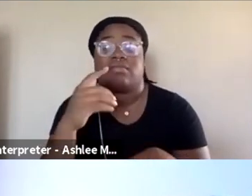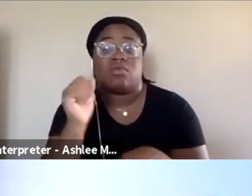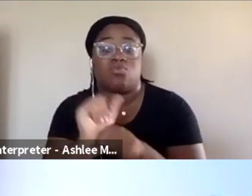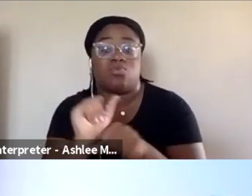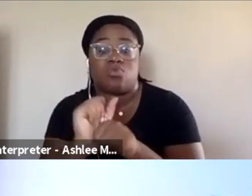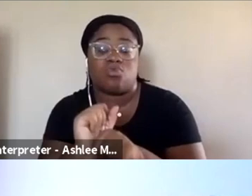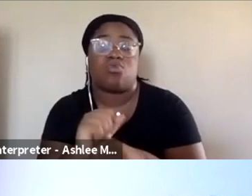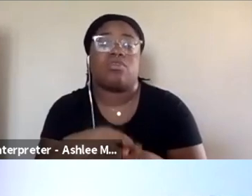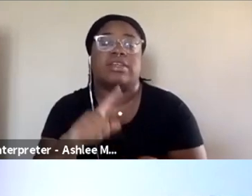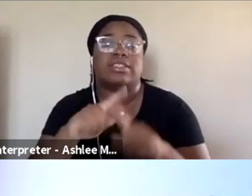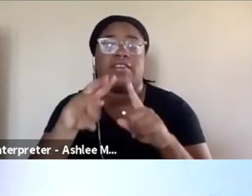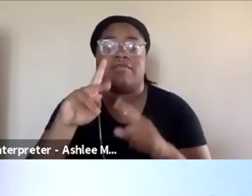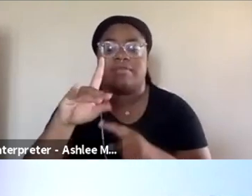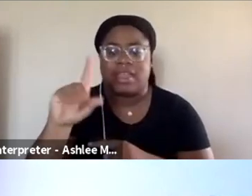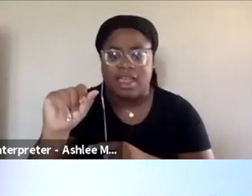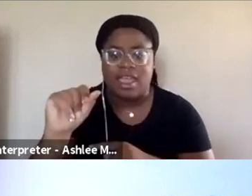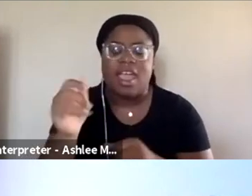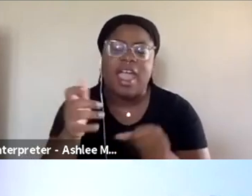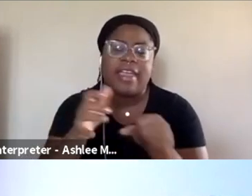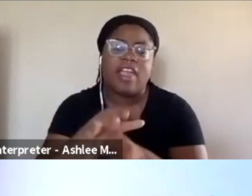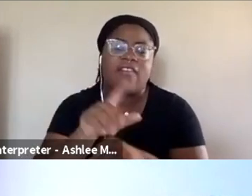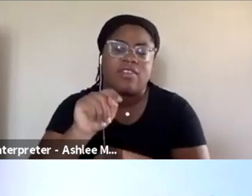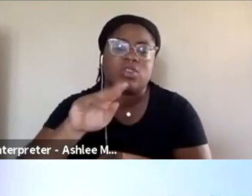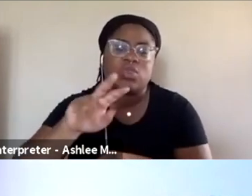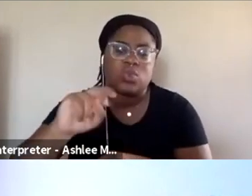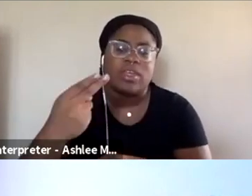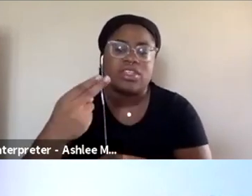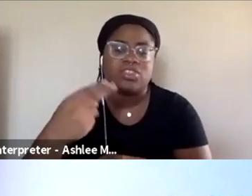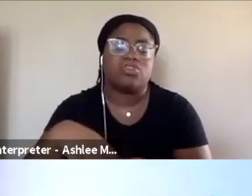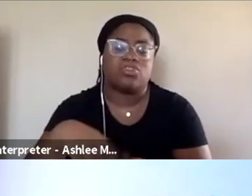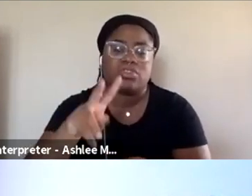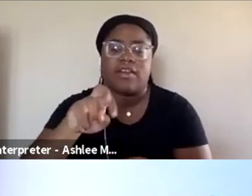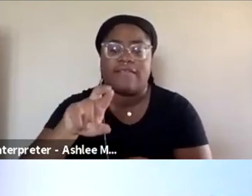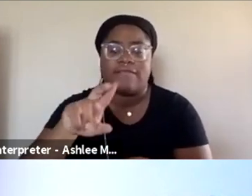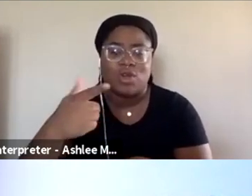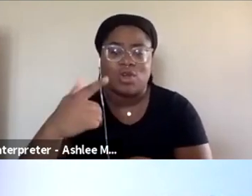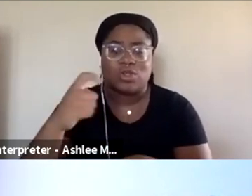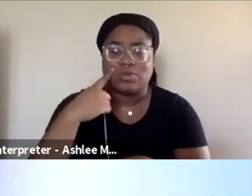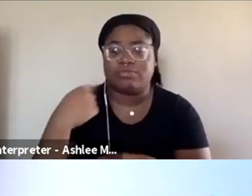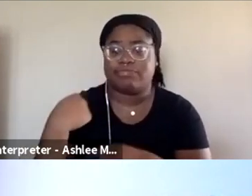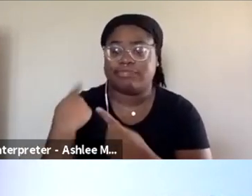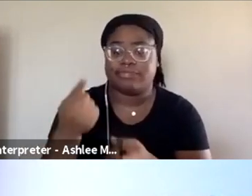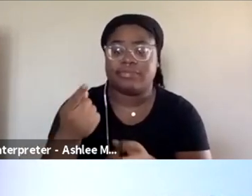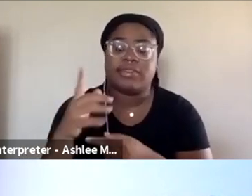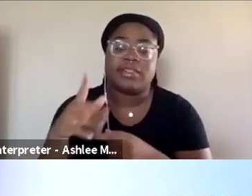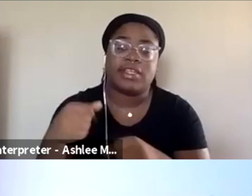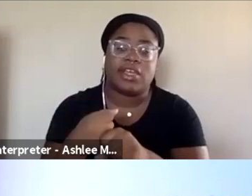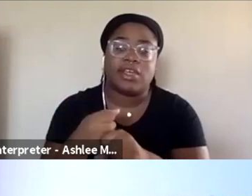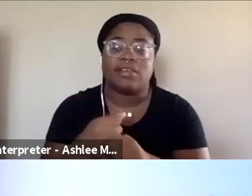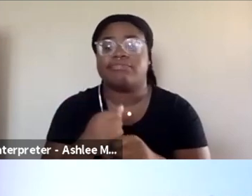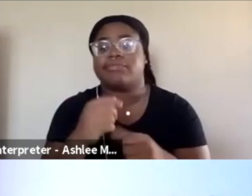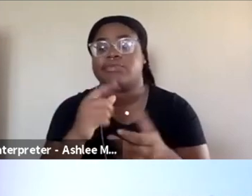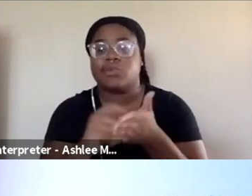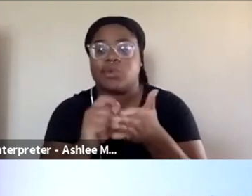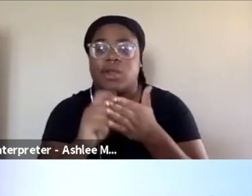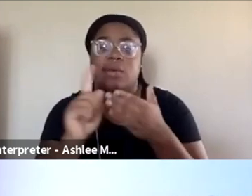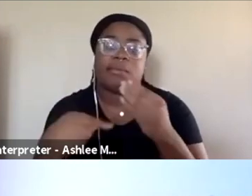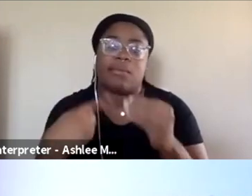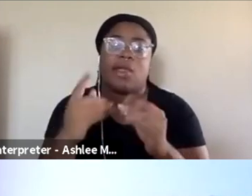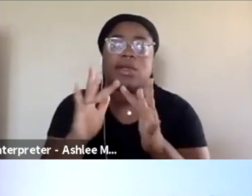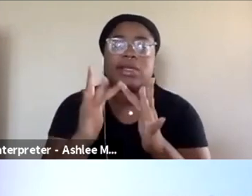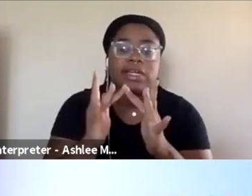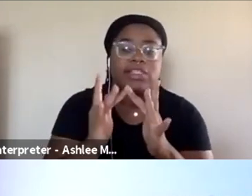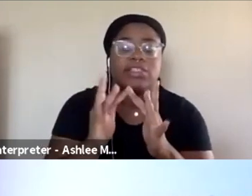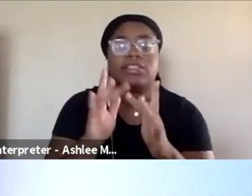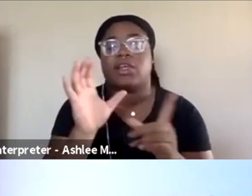that I was covering Twitch for the verge for the last couple of years. Um, and I've written a lot about internet culture, online gaming, you